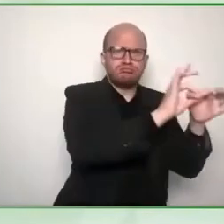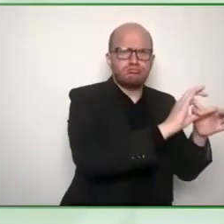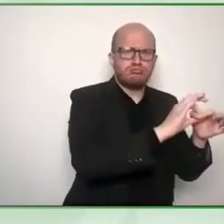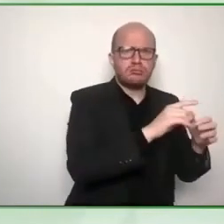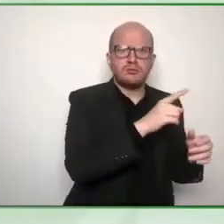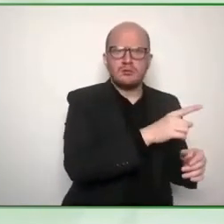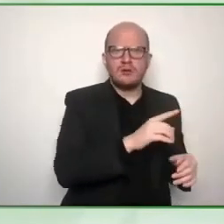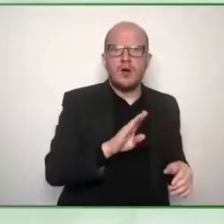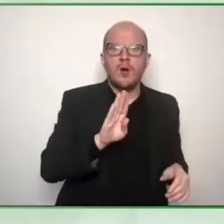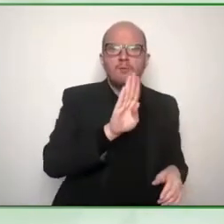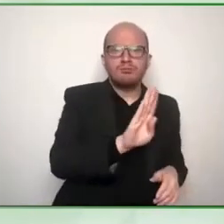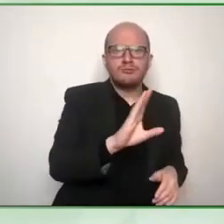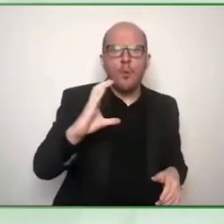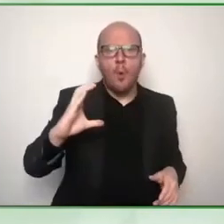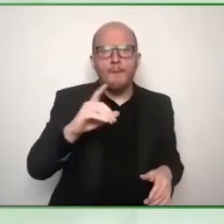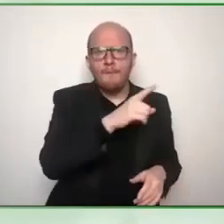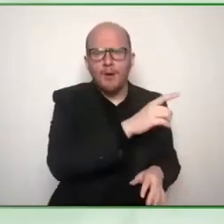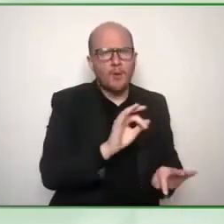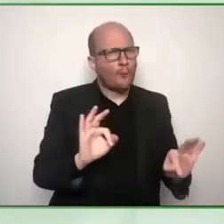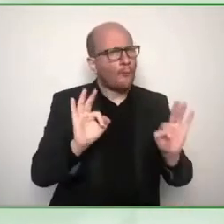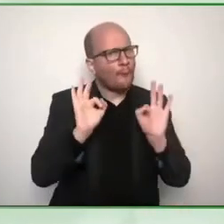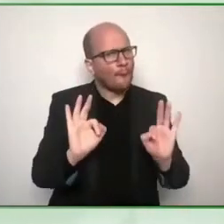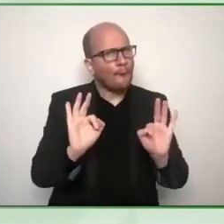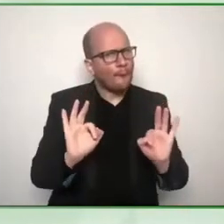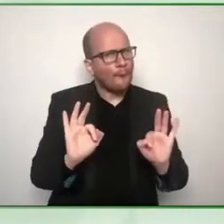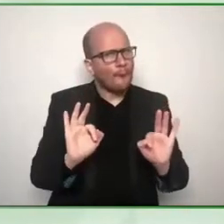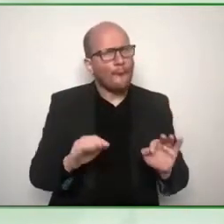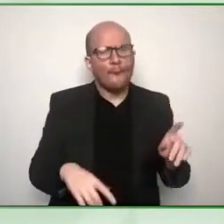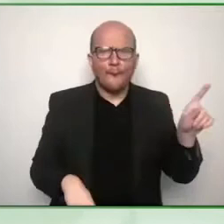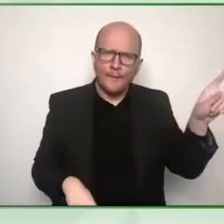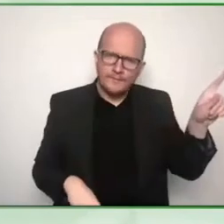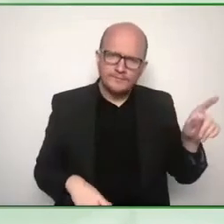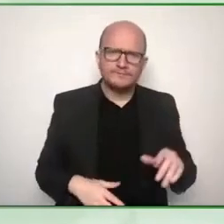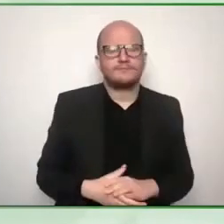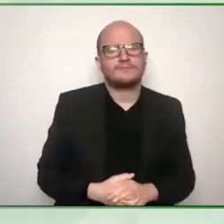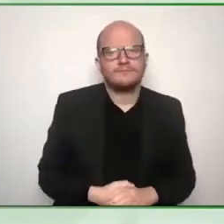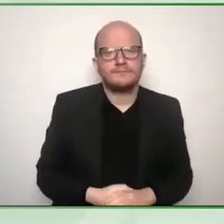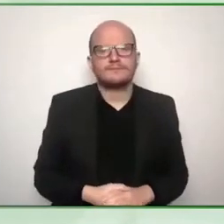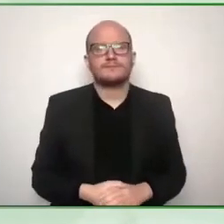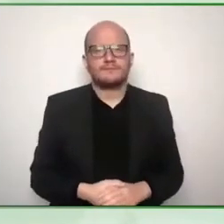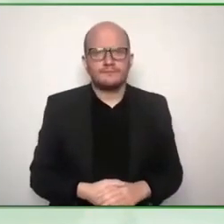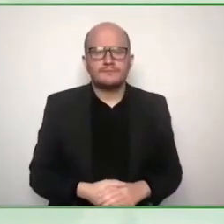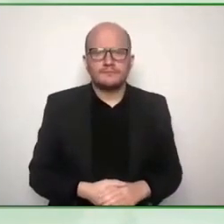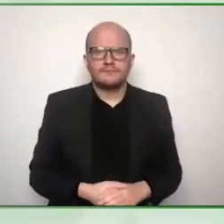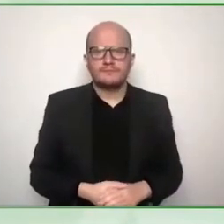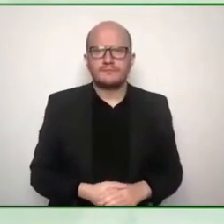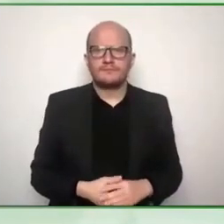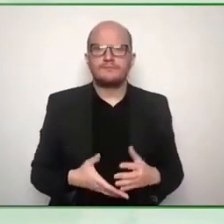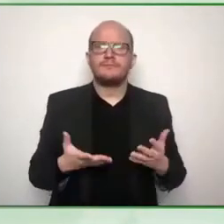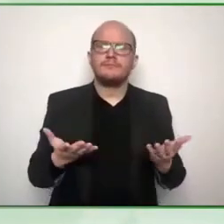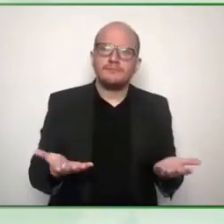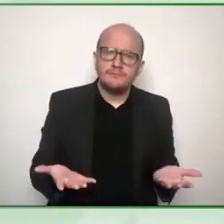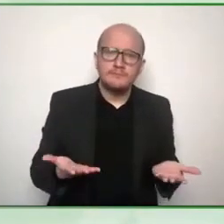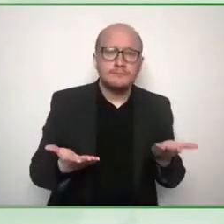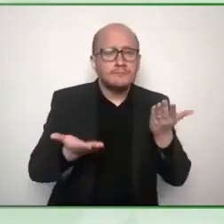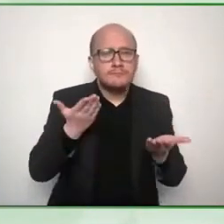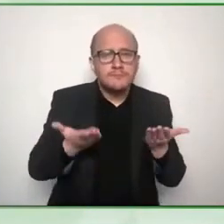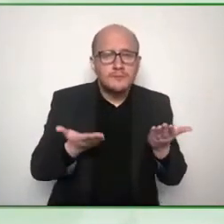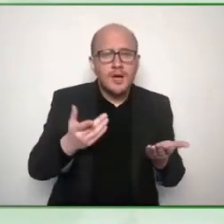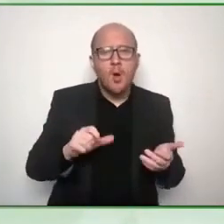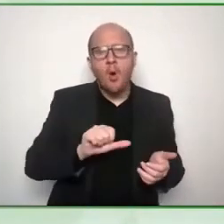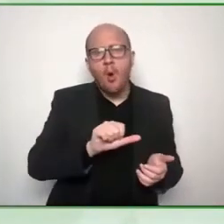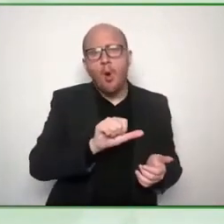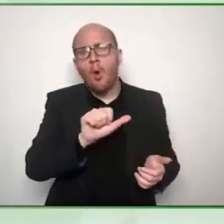sector watching this or municipalities or government representatives and they want to do the same is this open is that